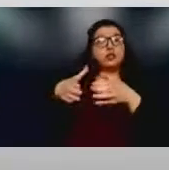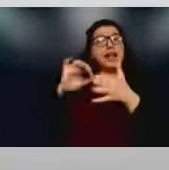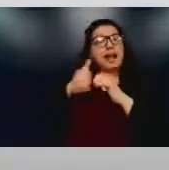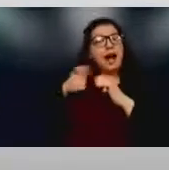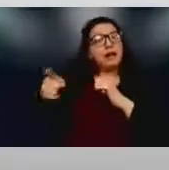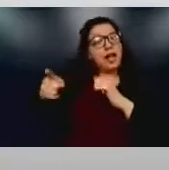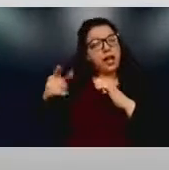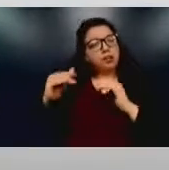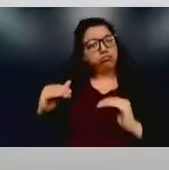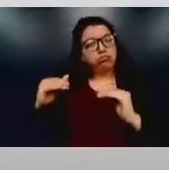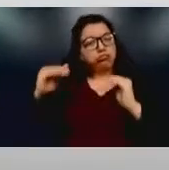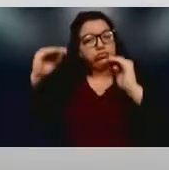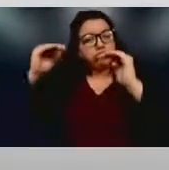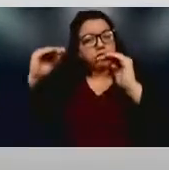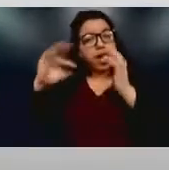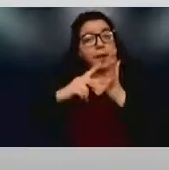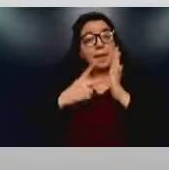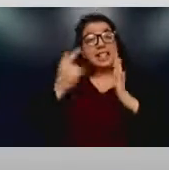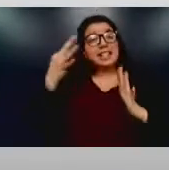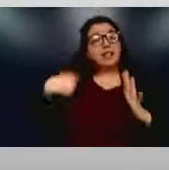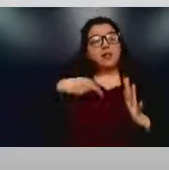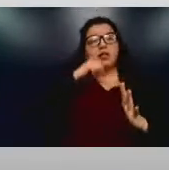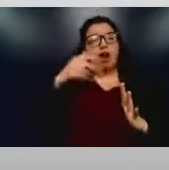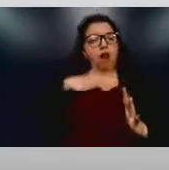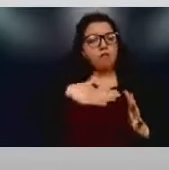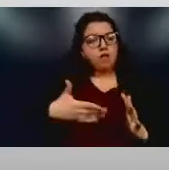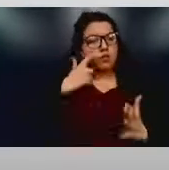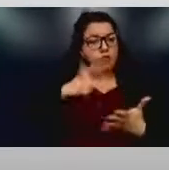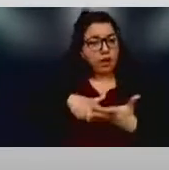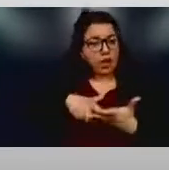going to then move far enough into what we need to be in the future.